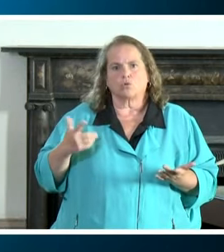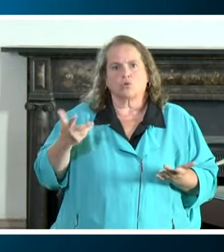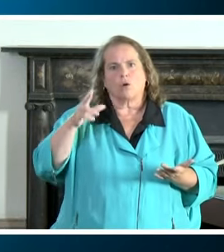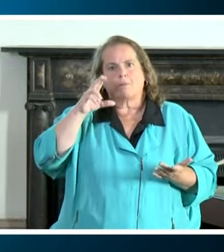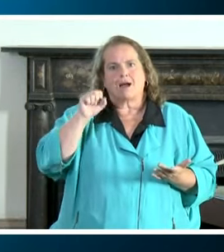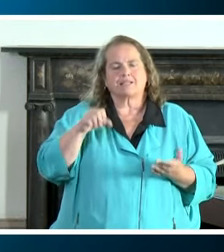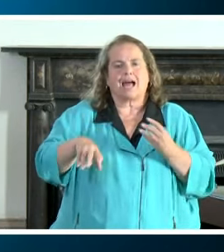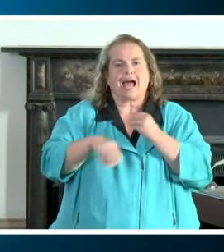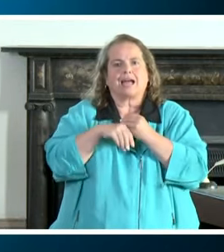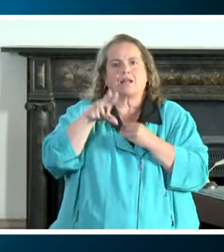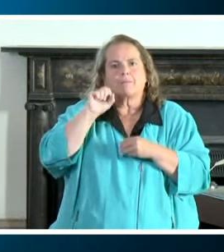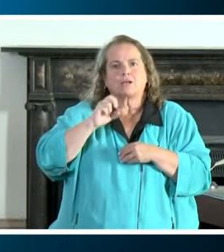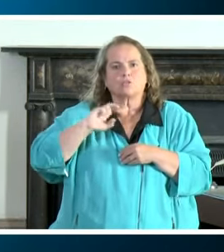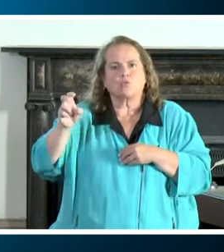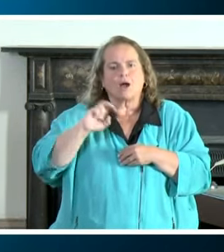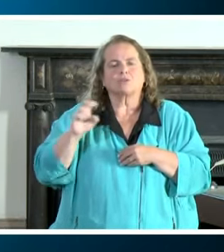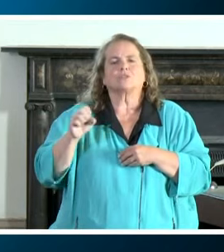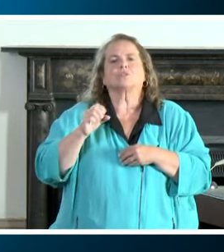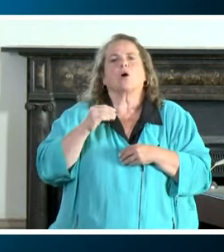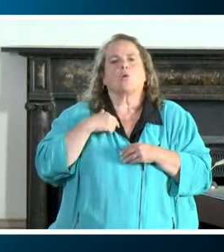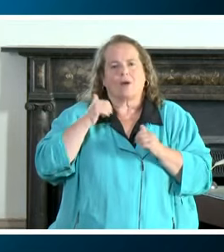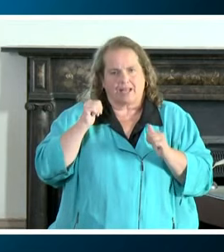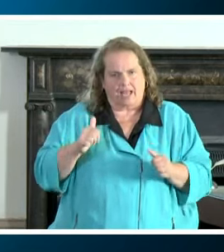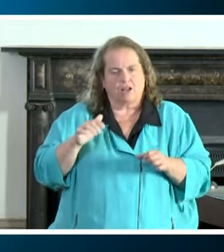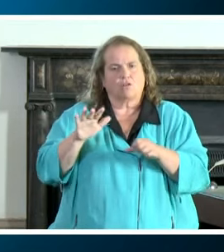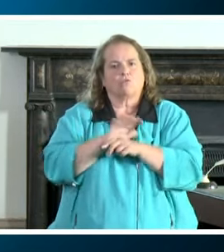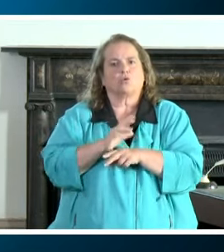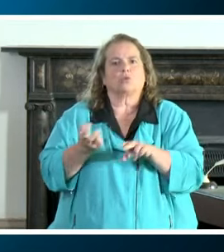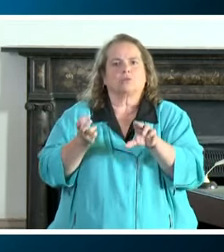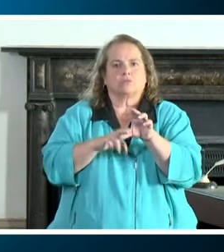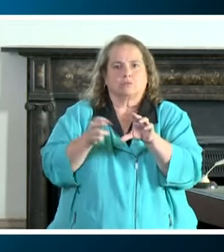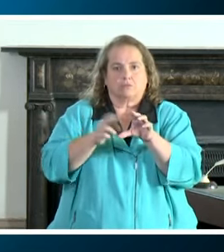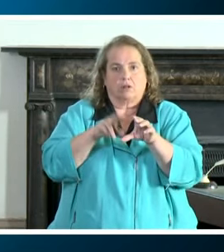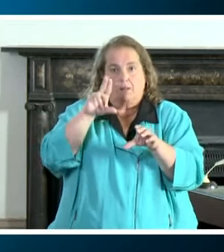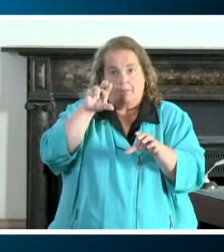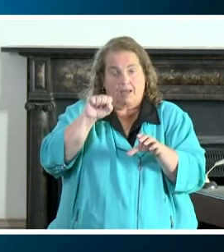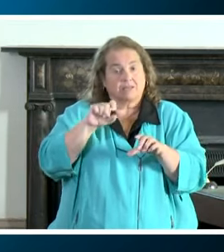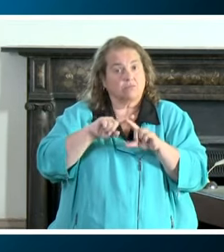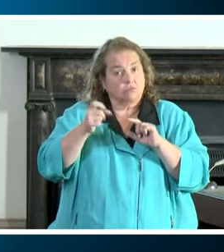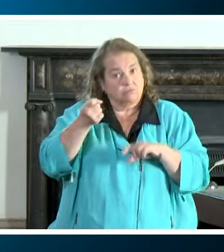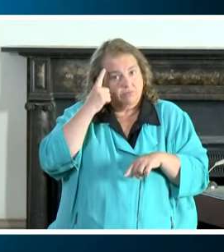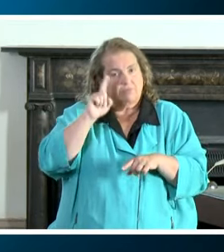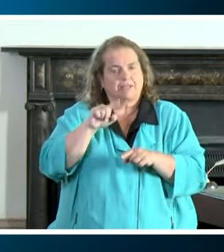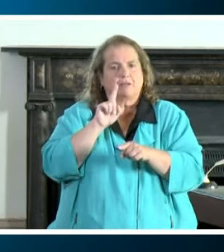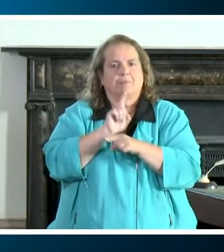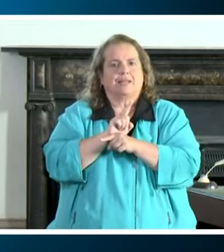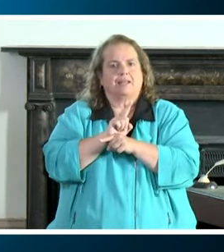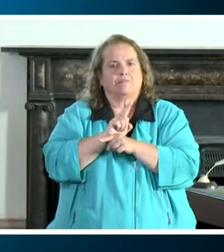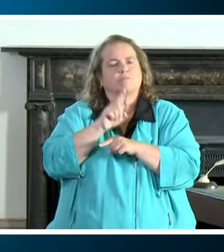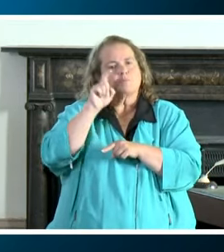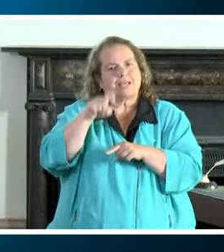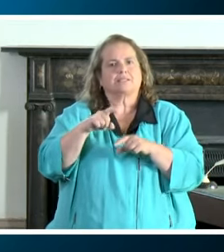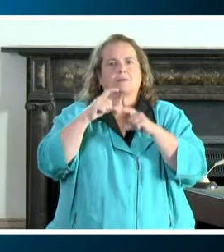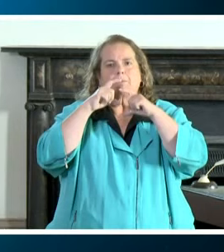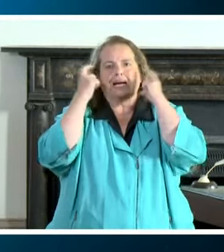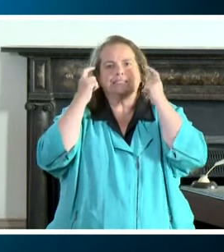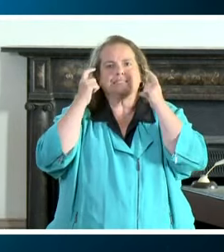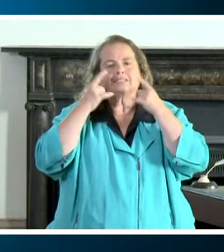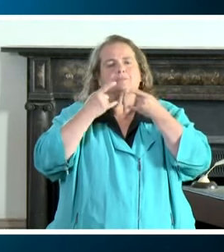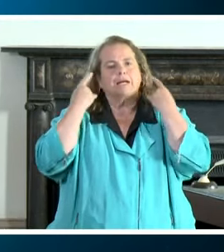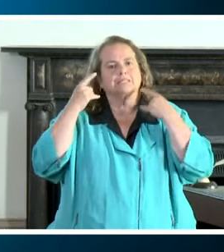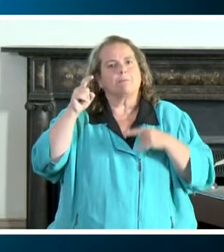routes and so we are going to be able to fully load our buses so long as certain conditions are met one of those will be wearing a mask